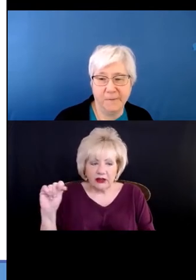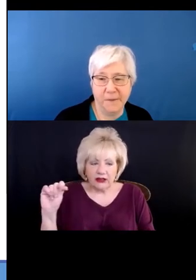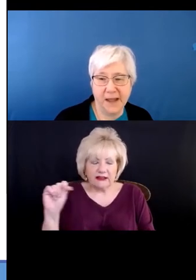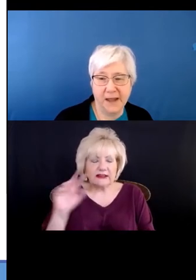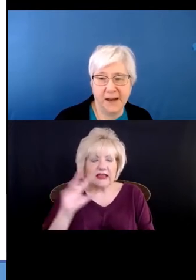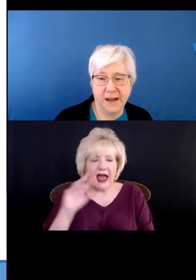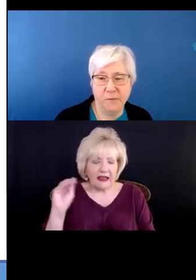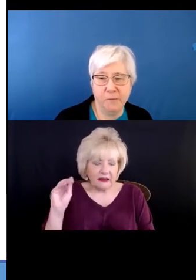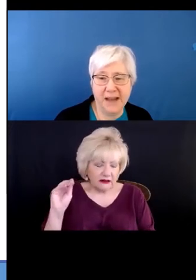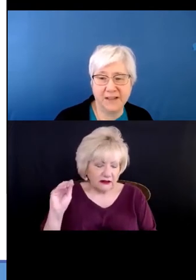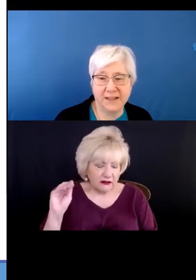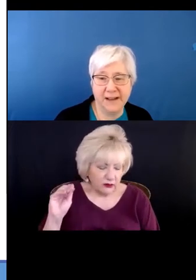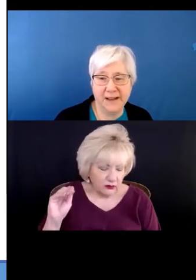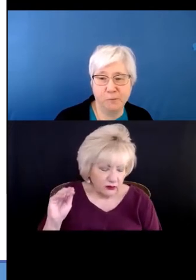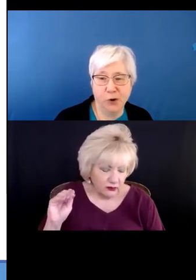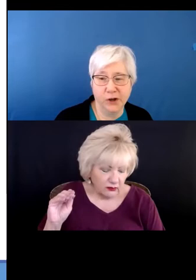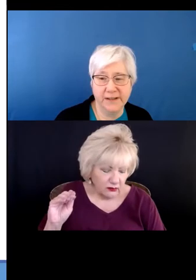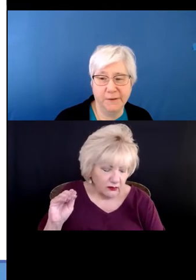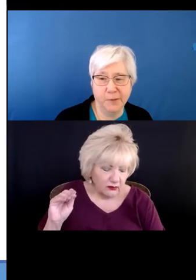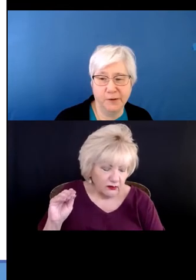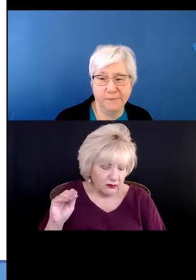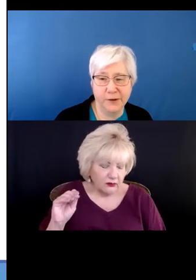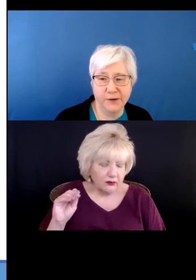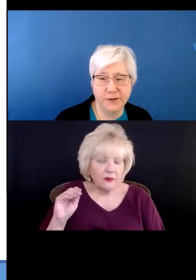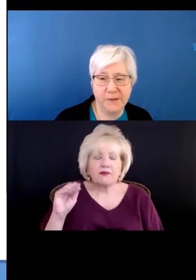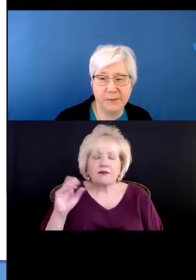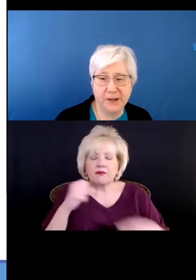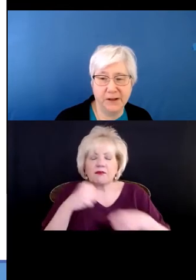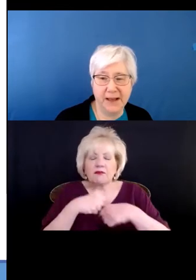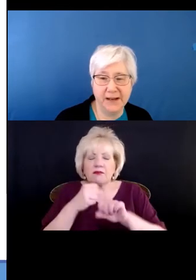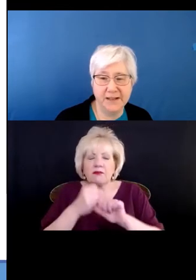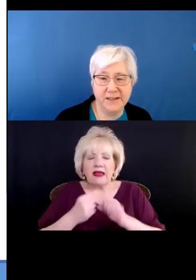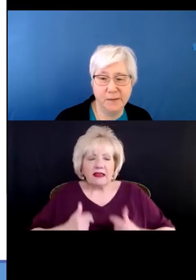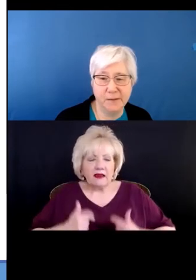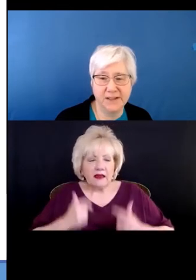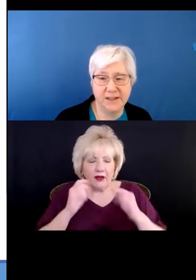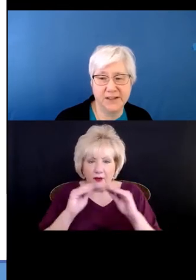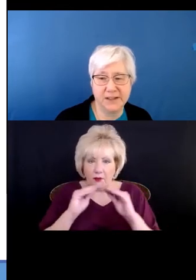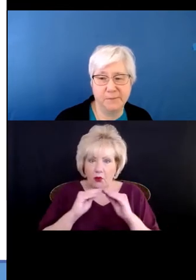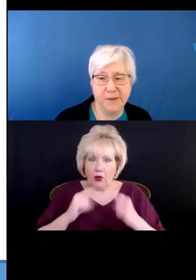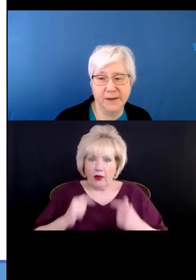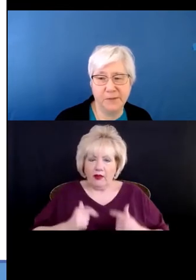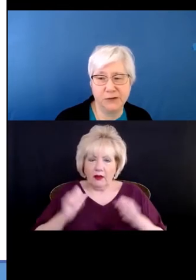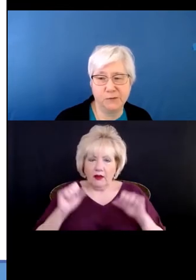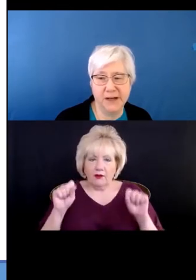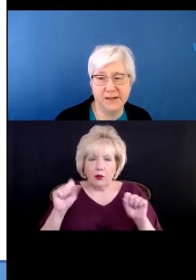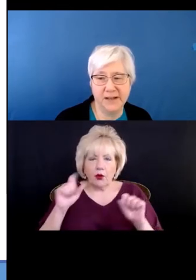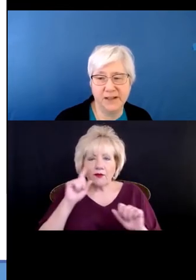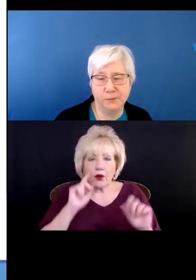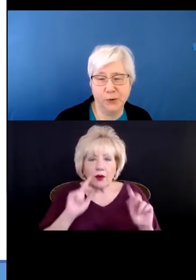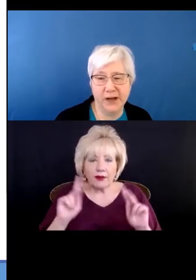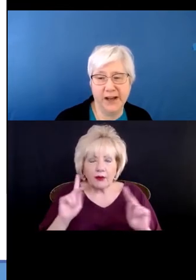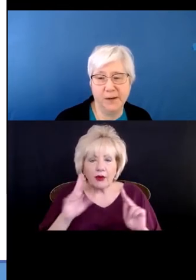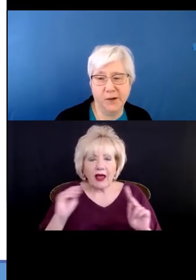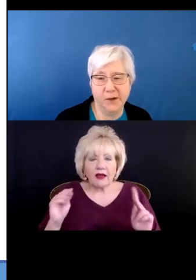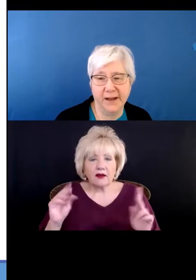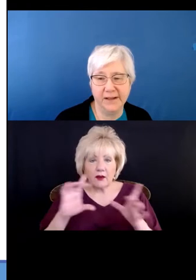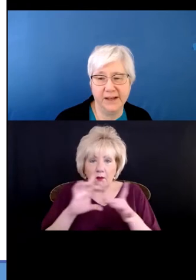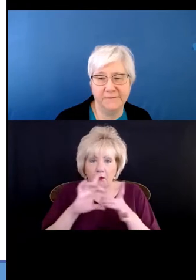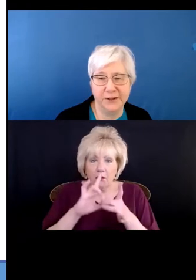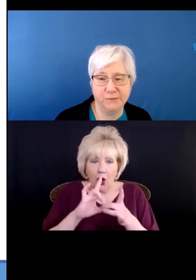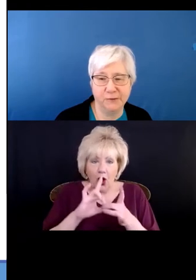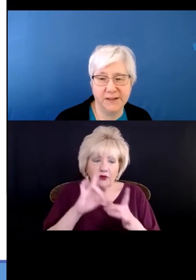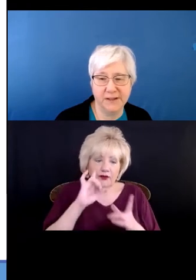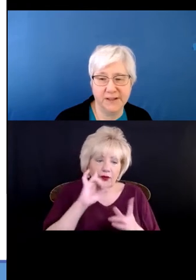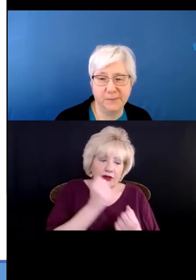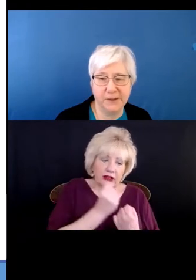it makes life more livable for those people. And in some instance, the bond between the support animal and